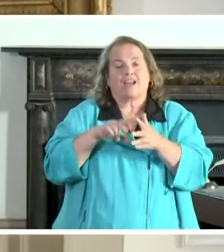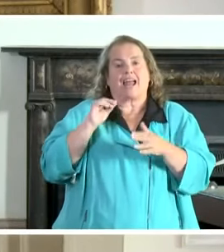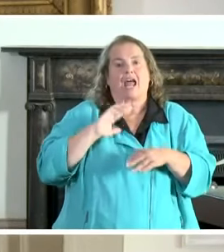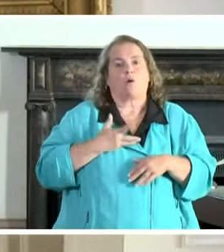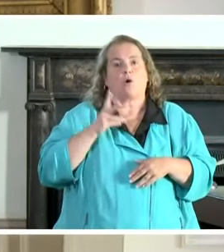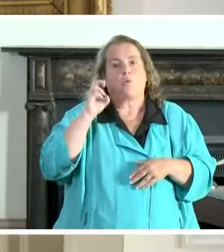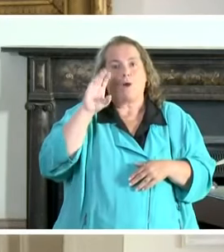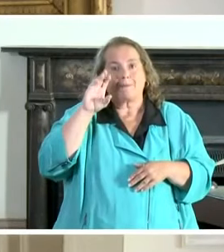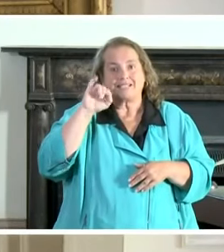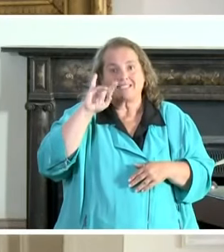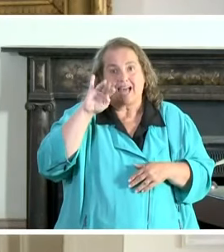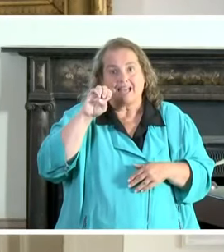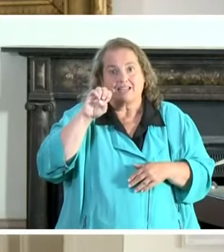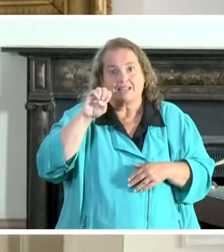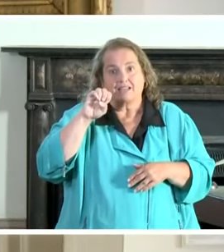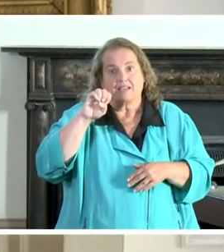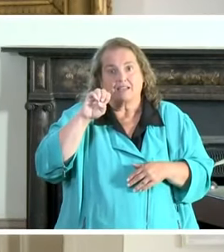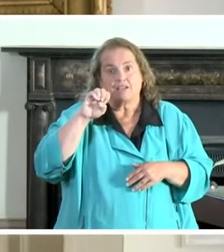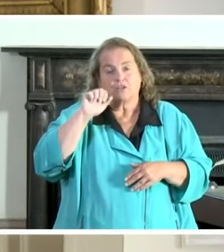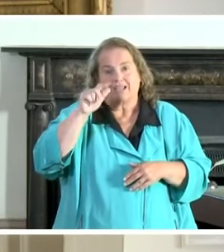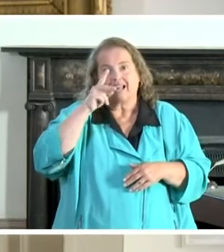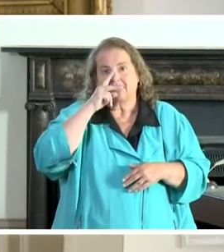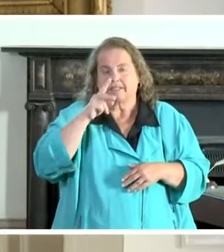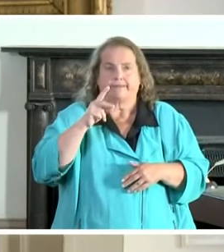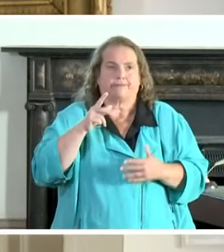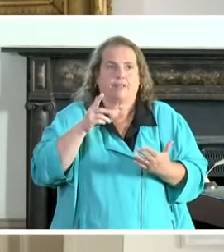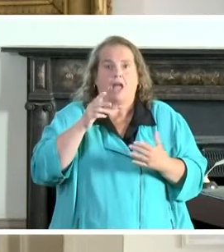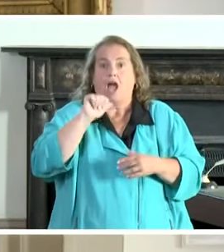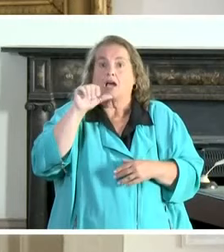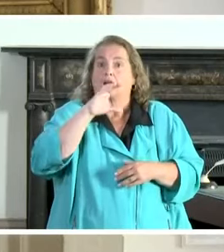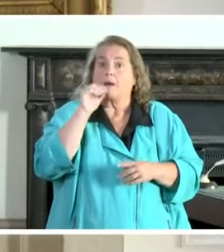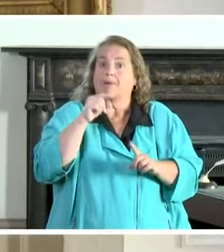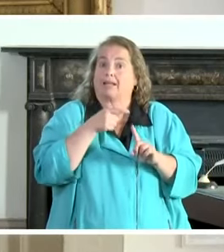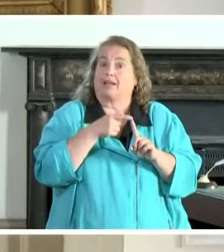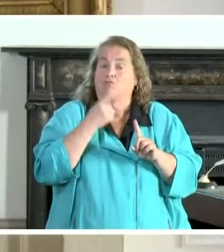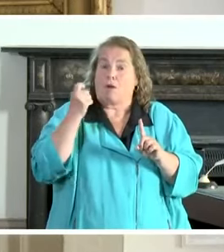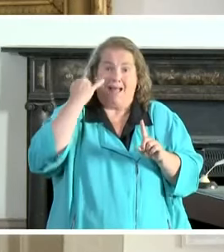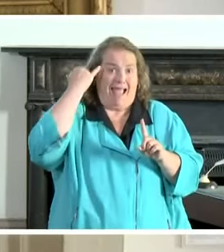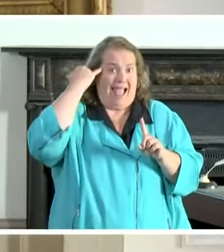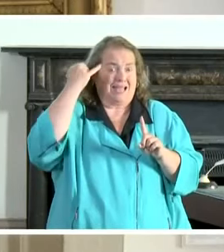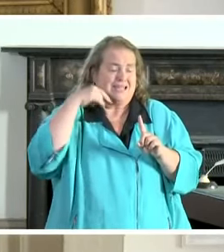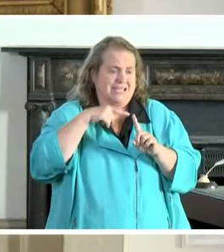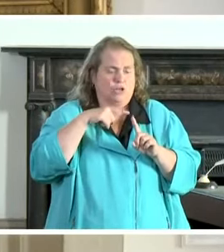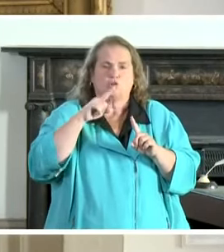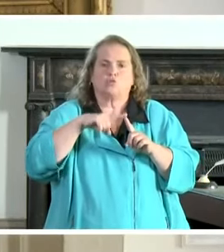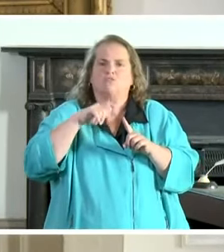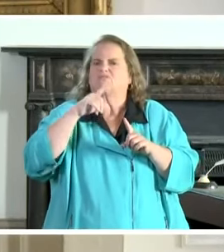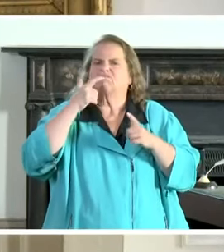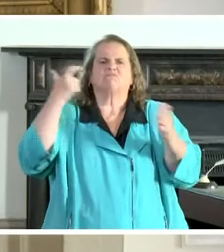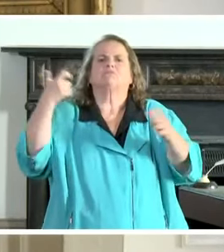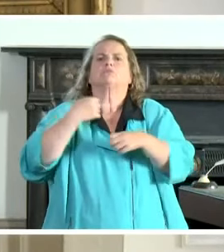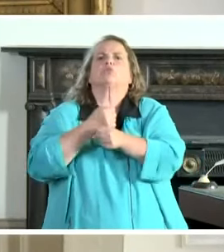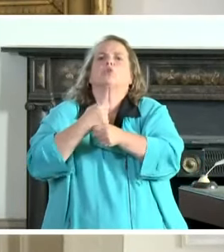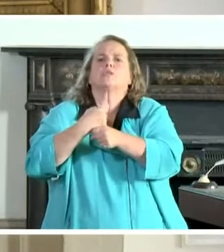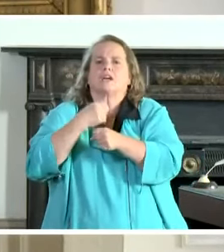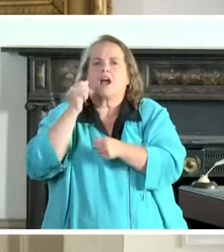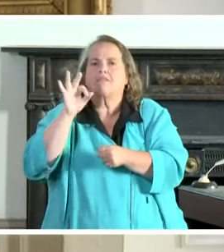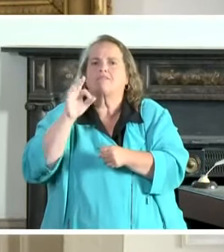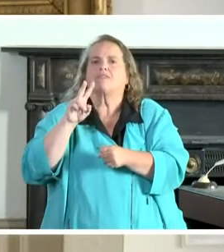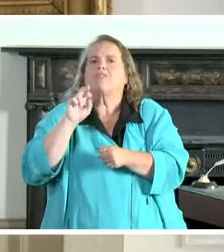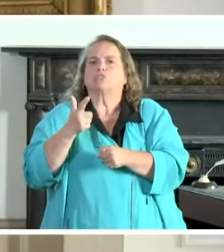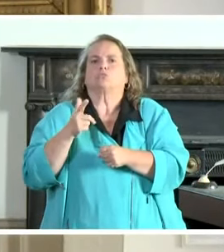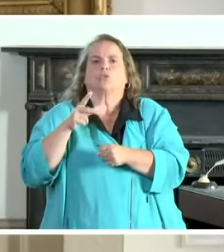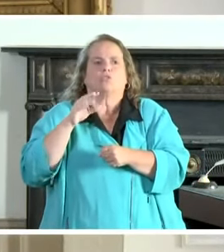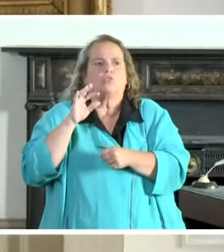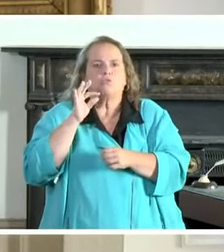of the incentives that can take a company from an idea to mass producing, and the types of ways that